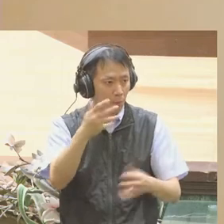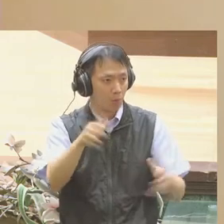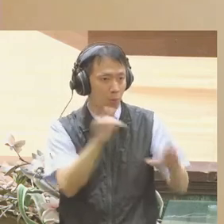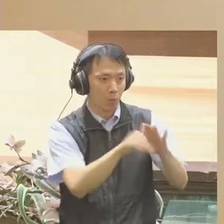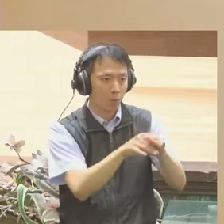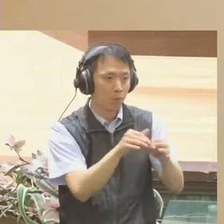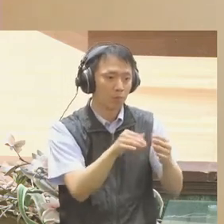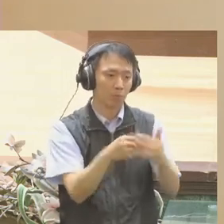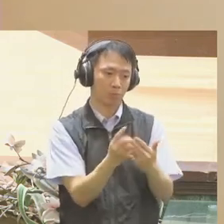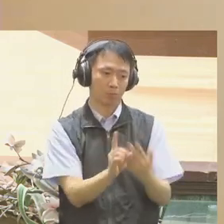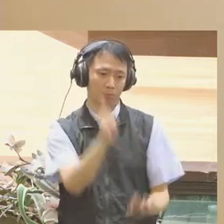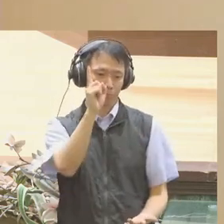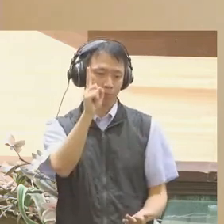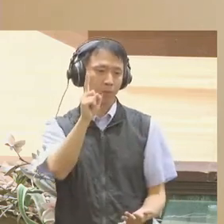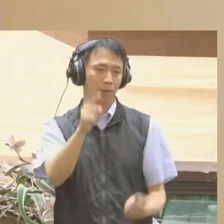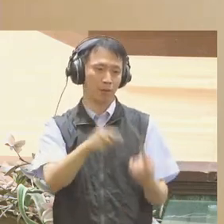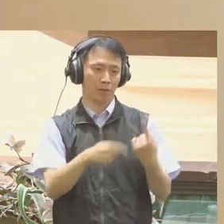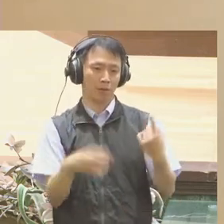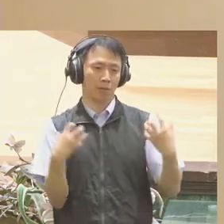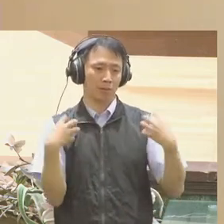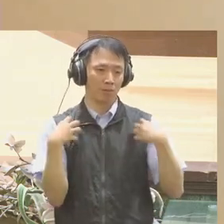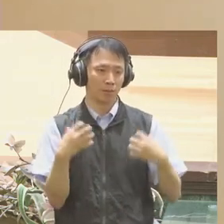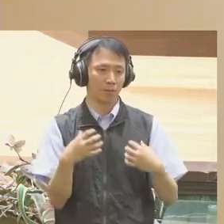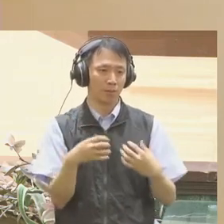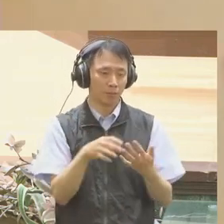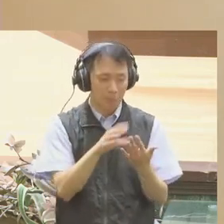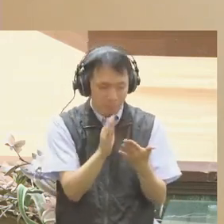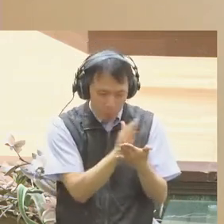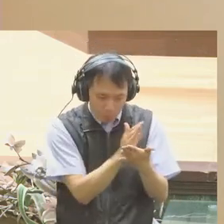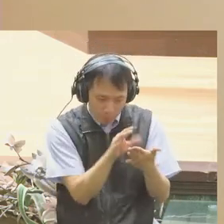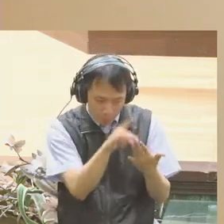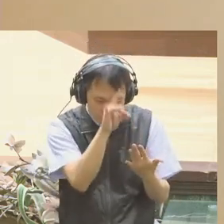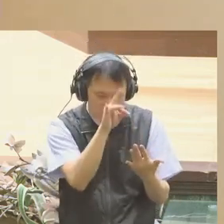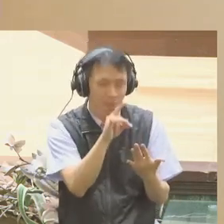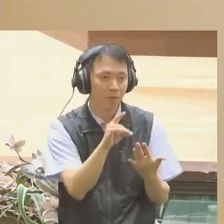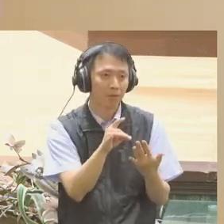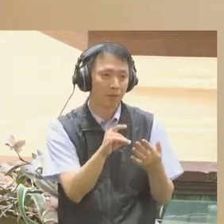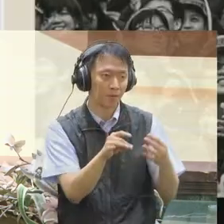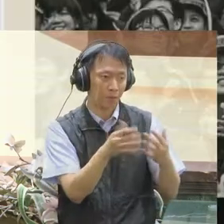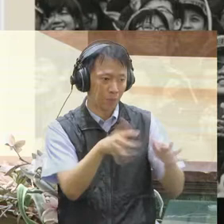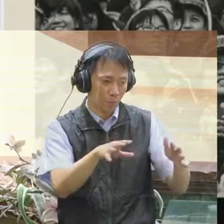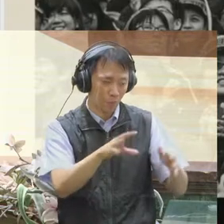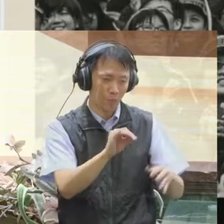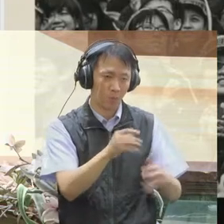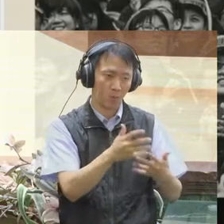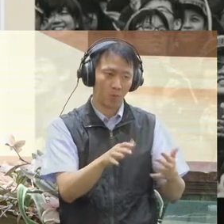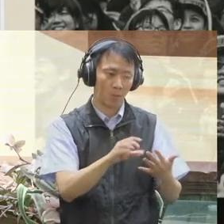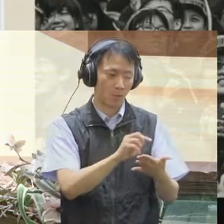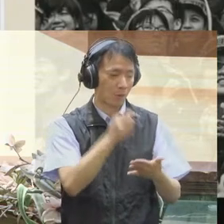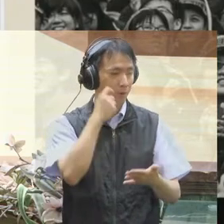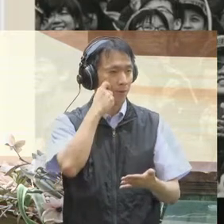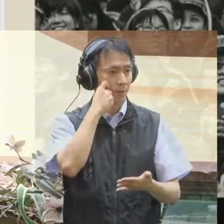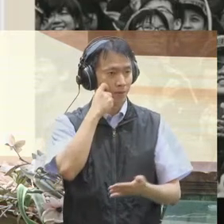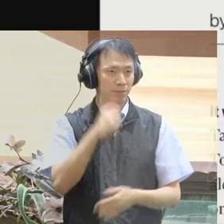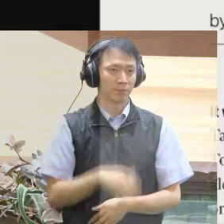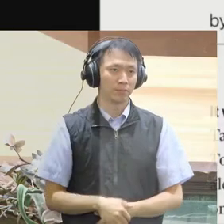rooted in respect for the human voice. And it is unfortunately much closer to the status quo for the handling of qualitative citizen input.